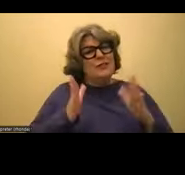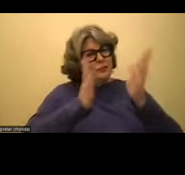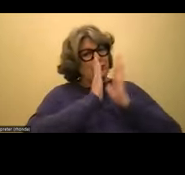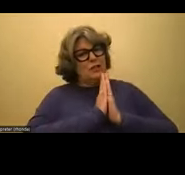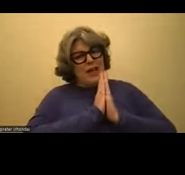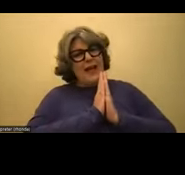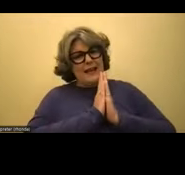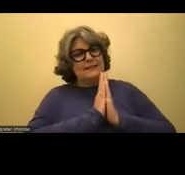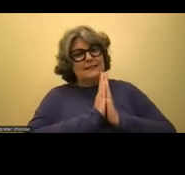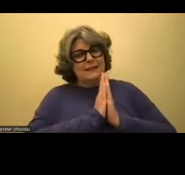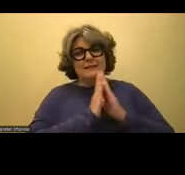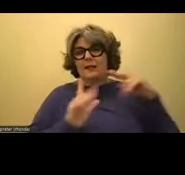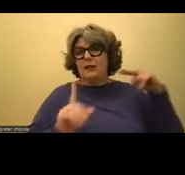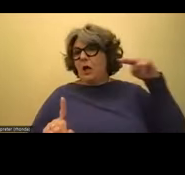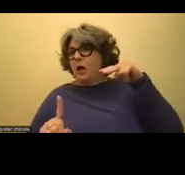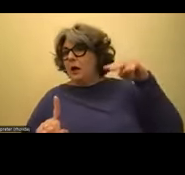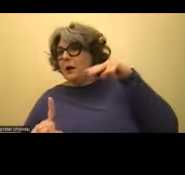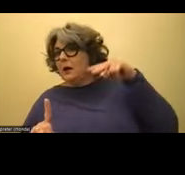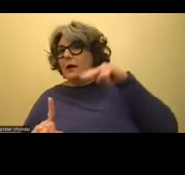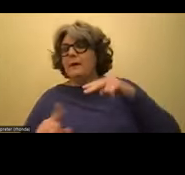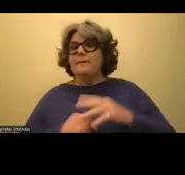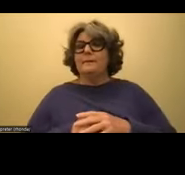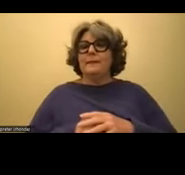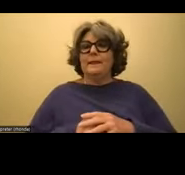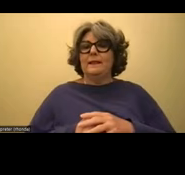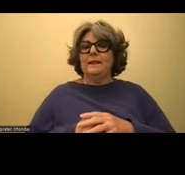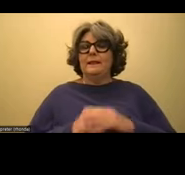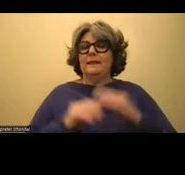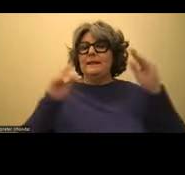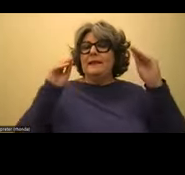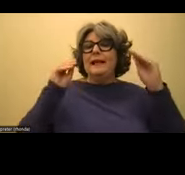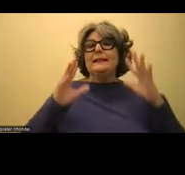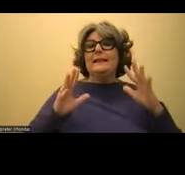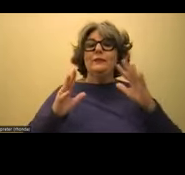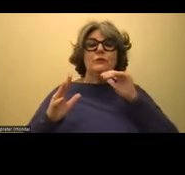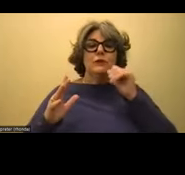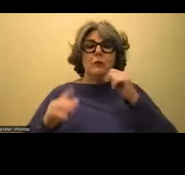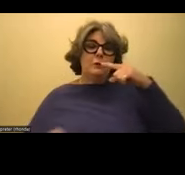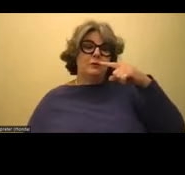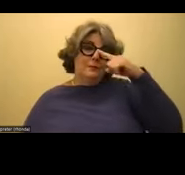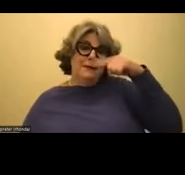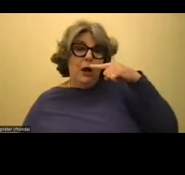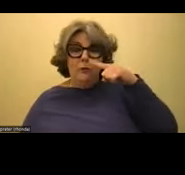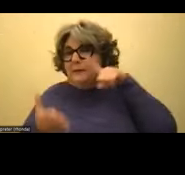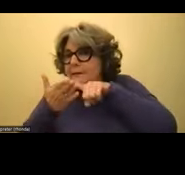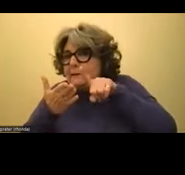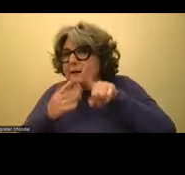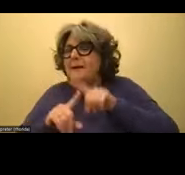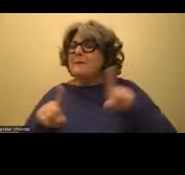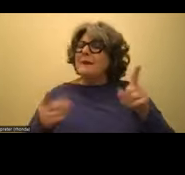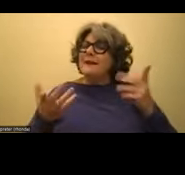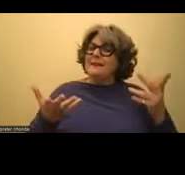instead of hovering like they're trying not to like snoop, but they are. It's